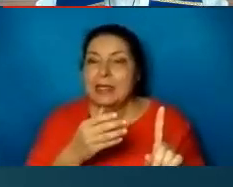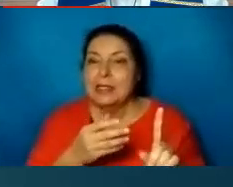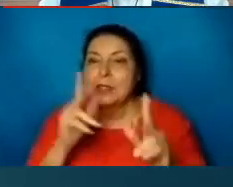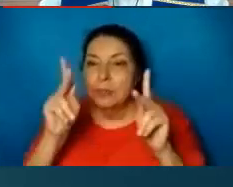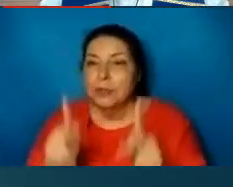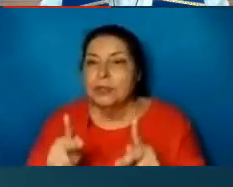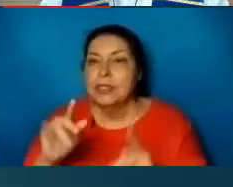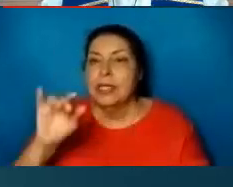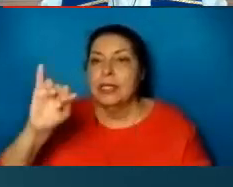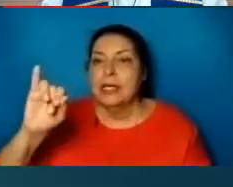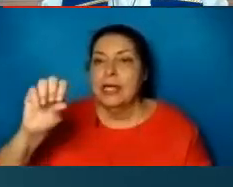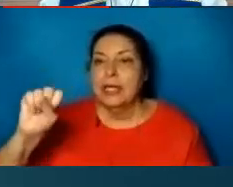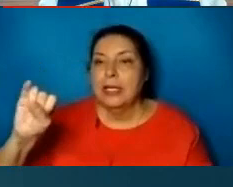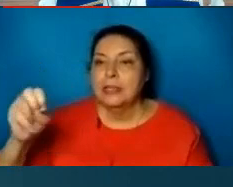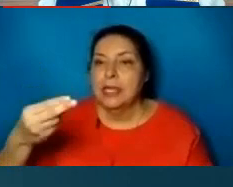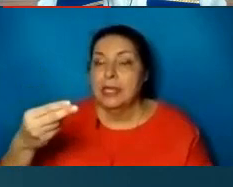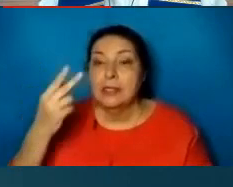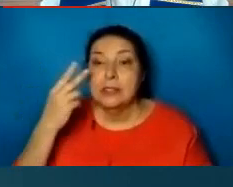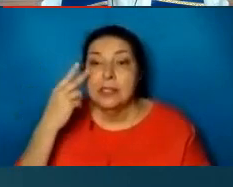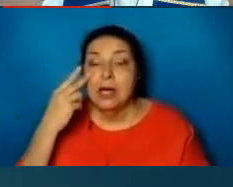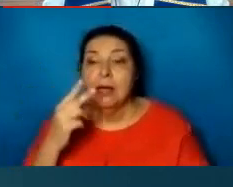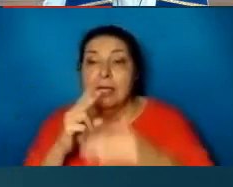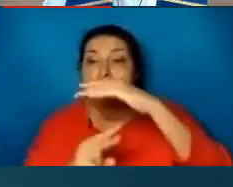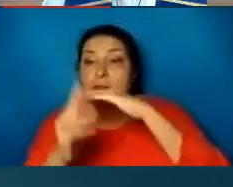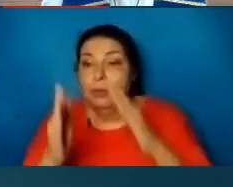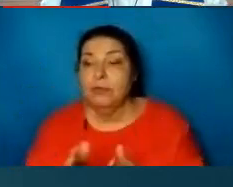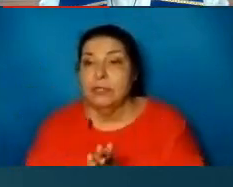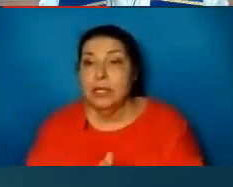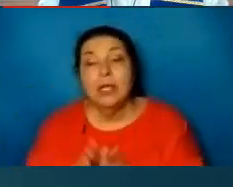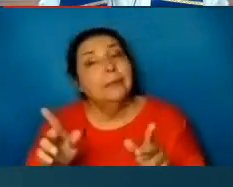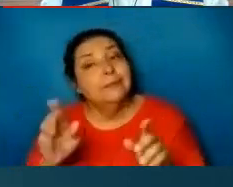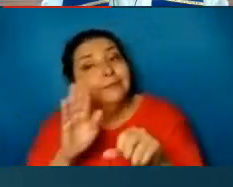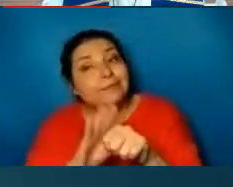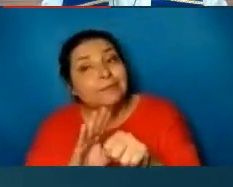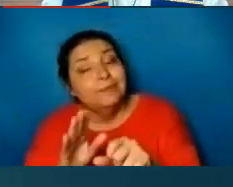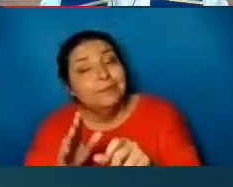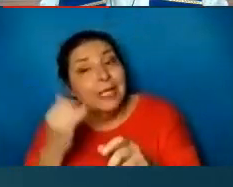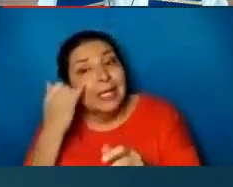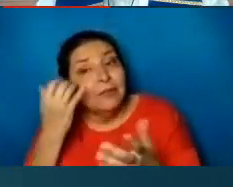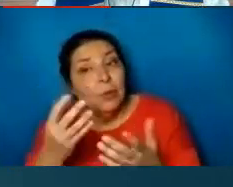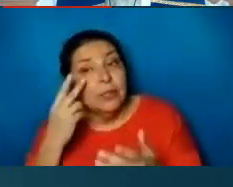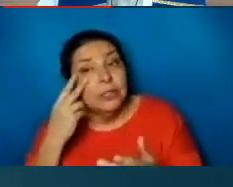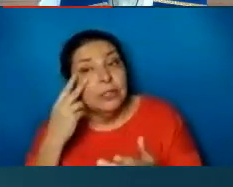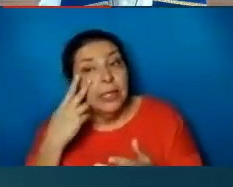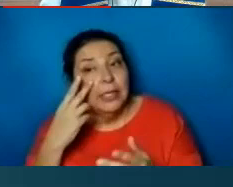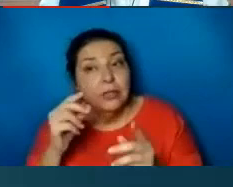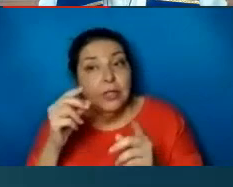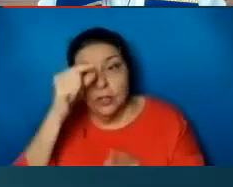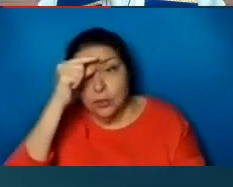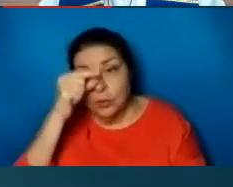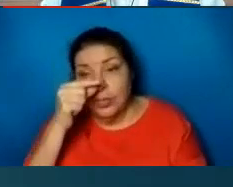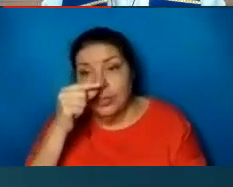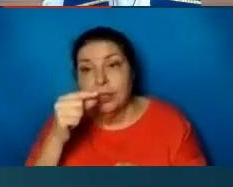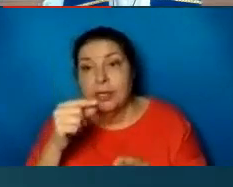text. By the way, if you really want to look at it, the Greek equivalent of the word Messiah is